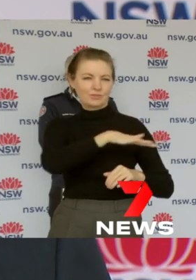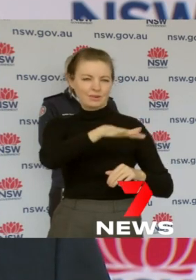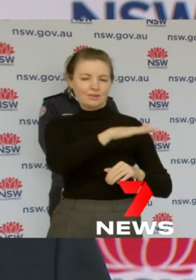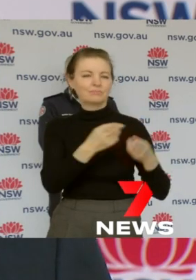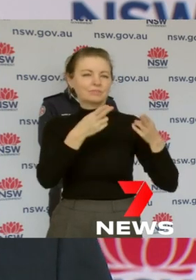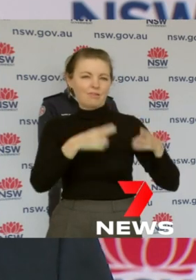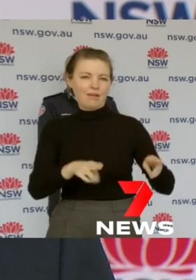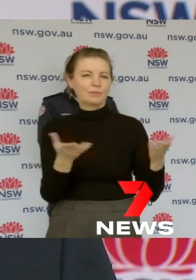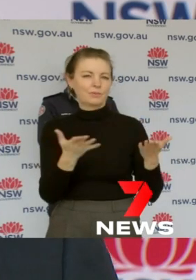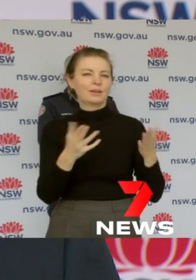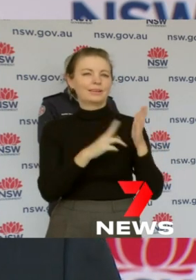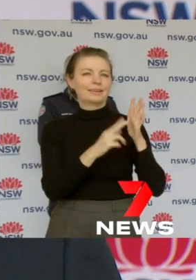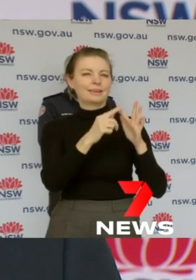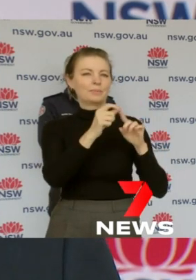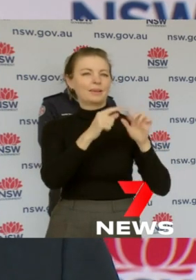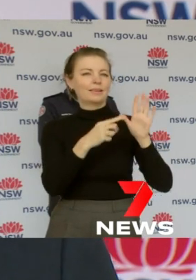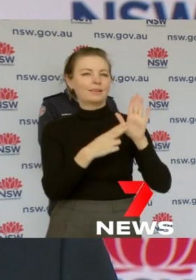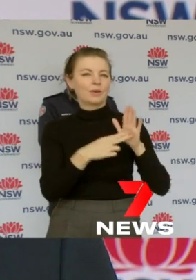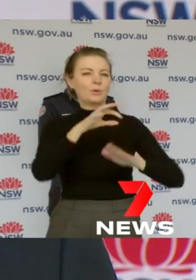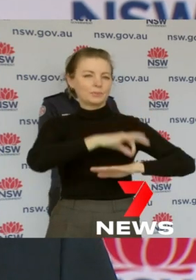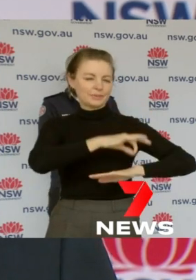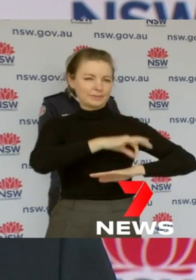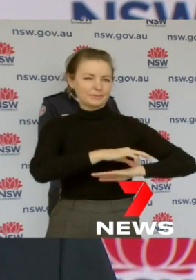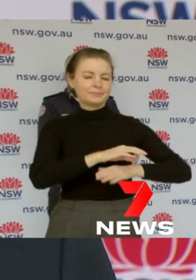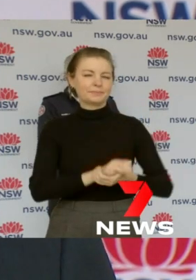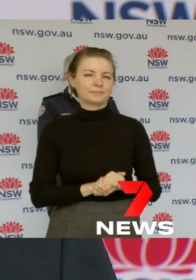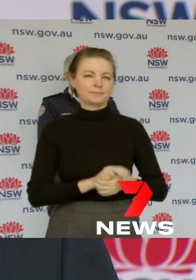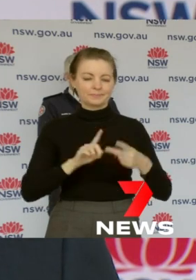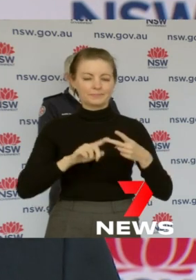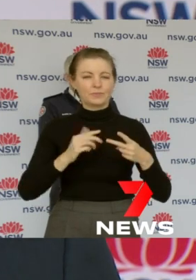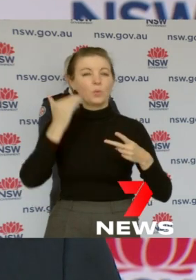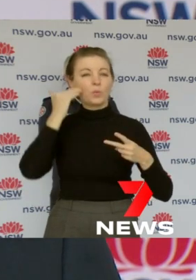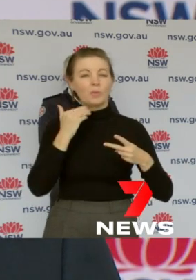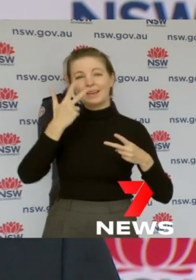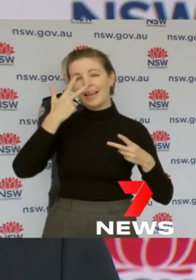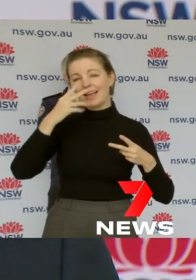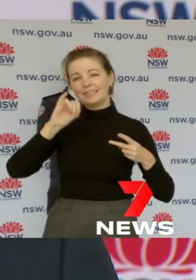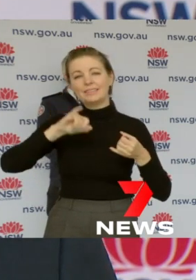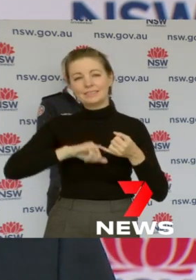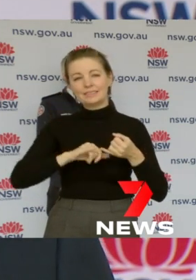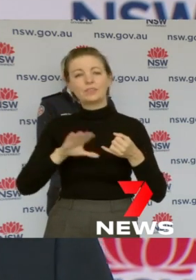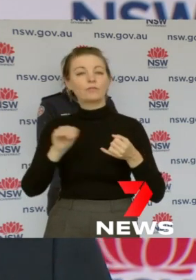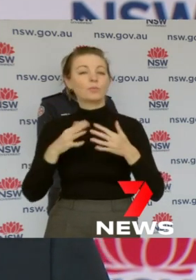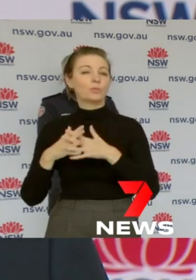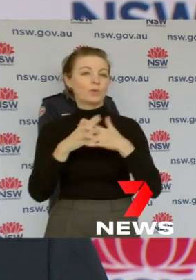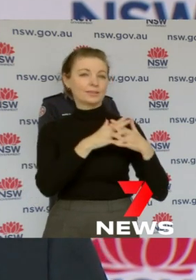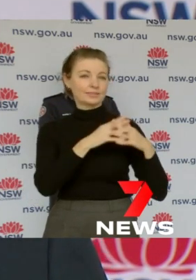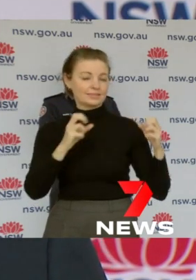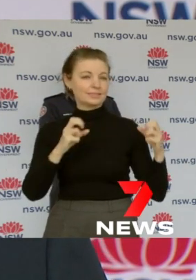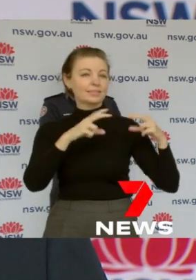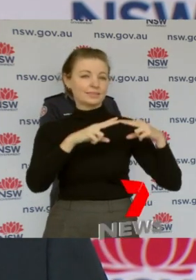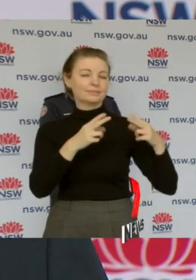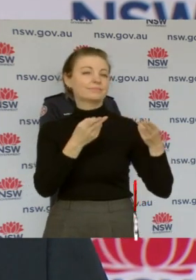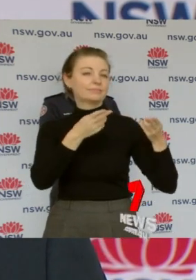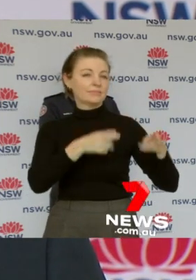Nepean Hospital. There was also a lady in her 80s from Western Sydney and she passed